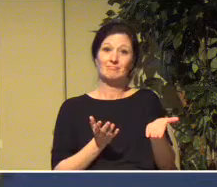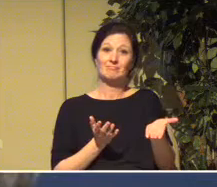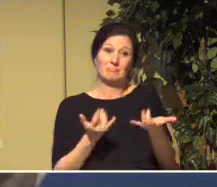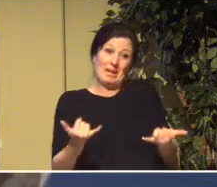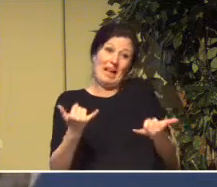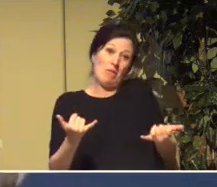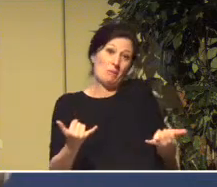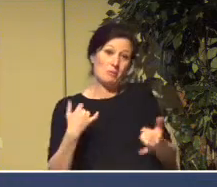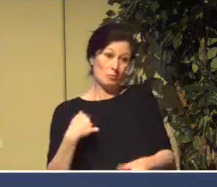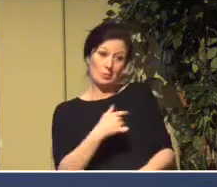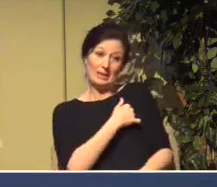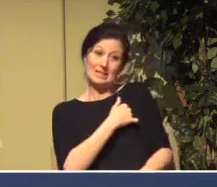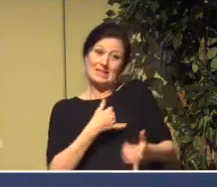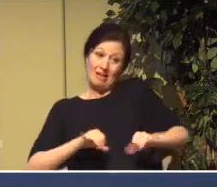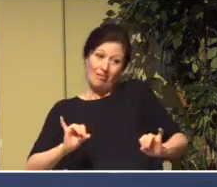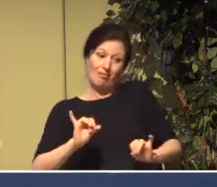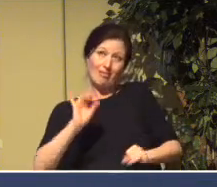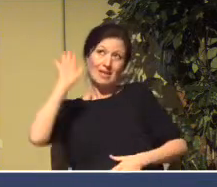His hands.